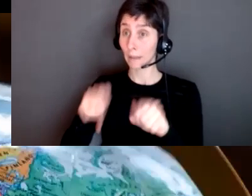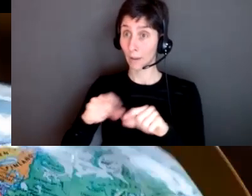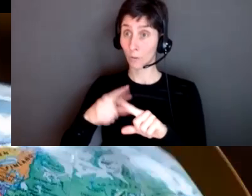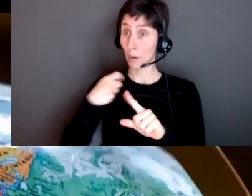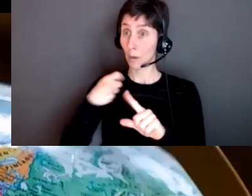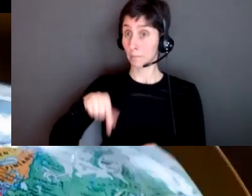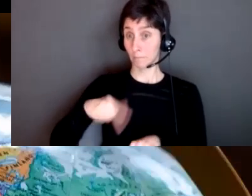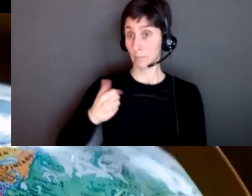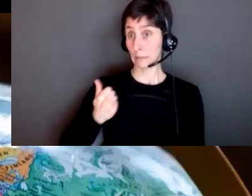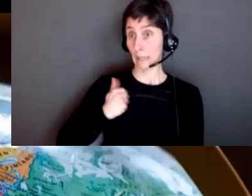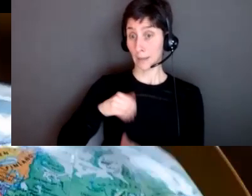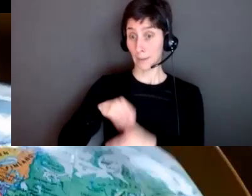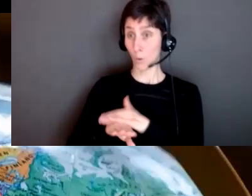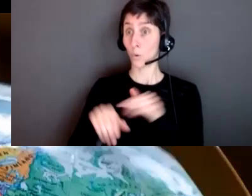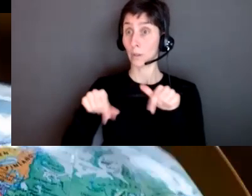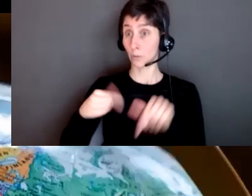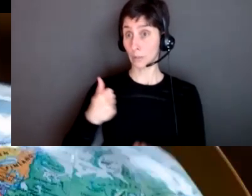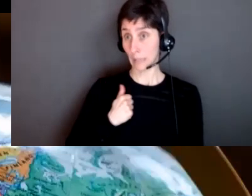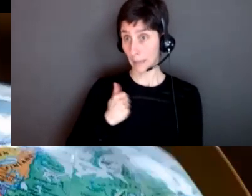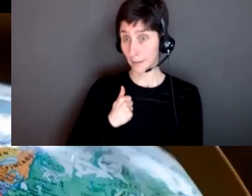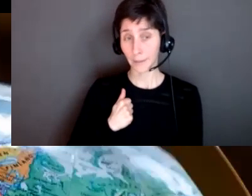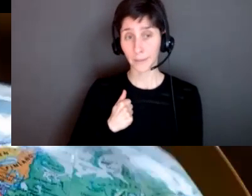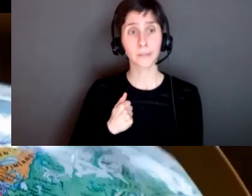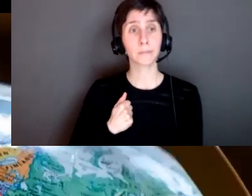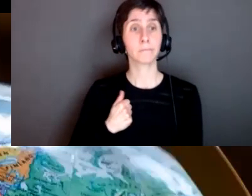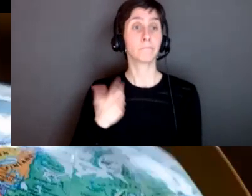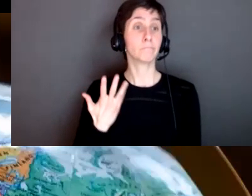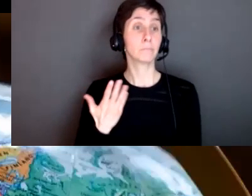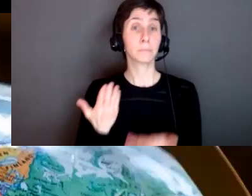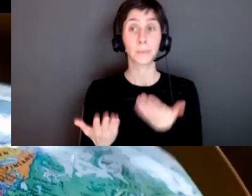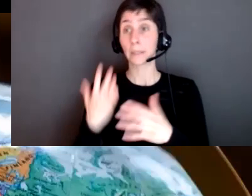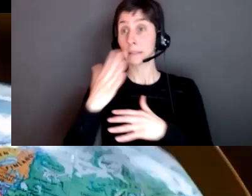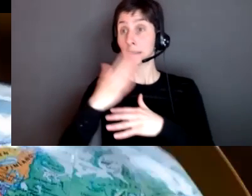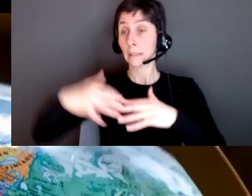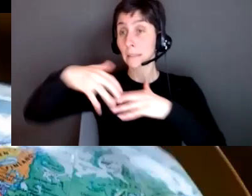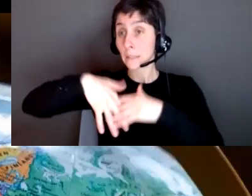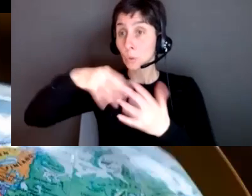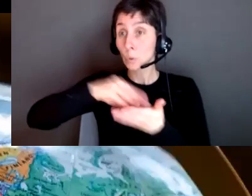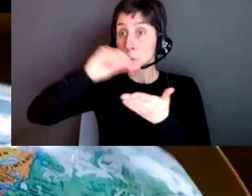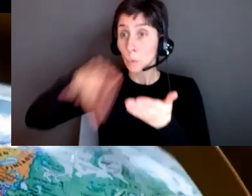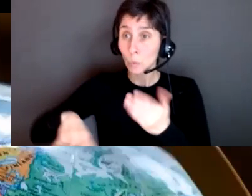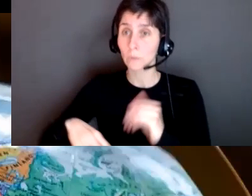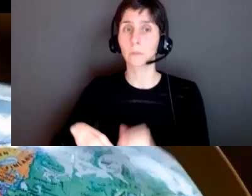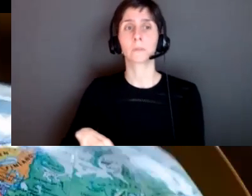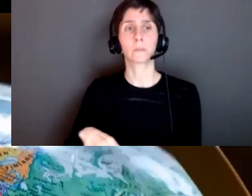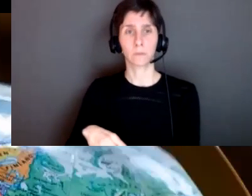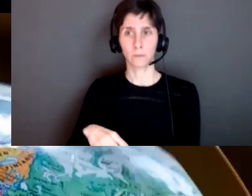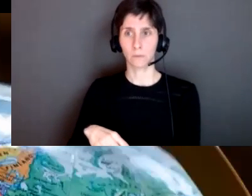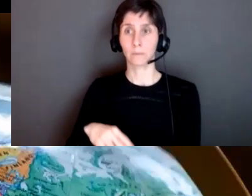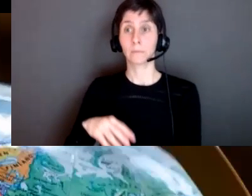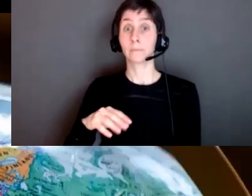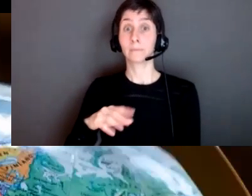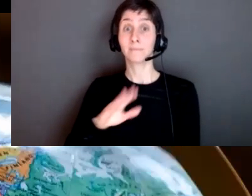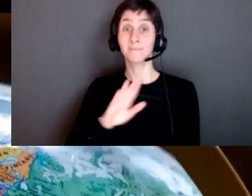some of them are indigenous students that speak other languages in their